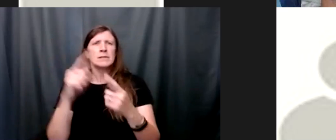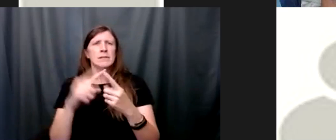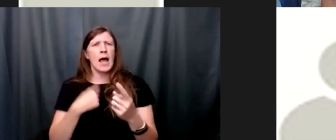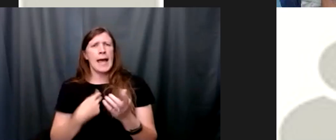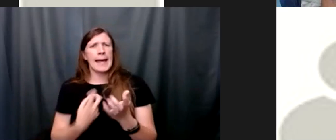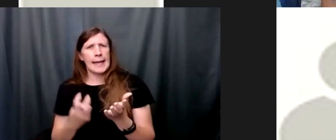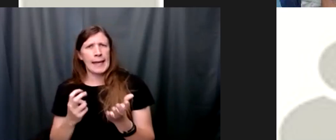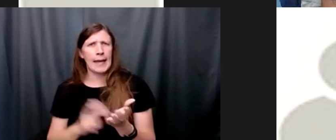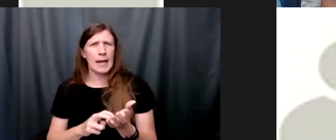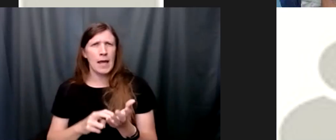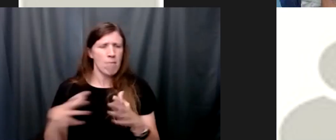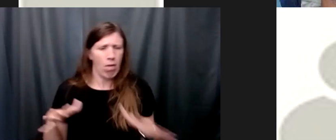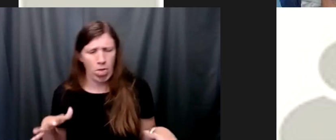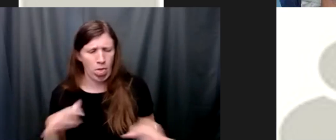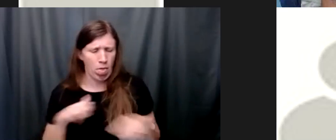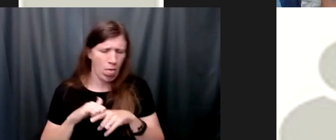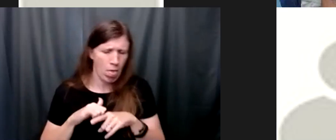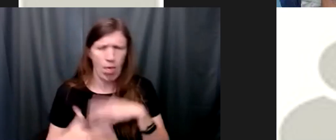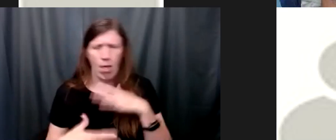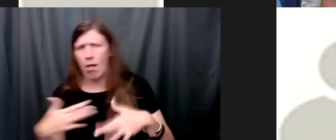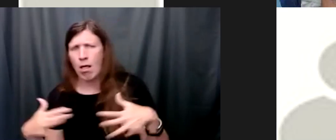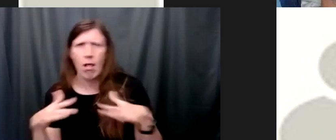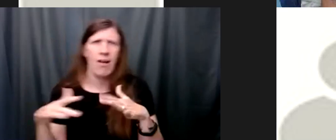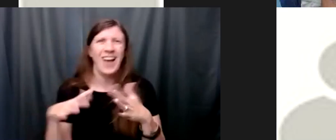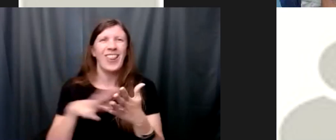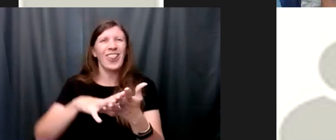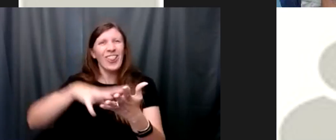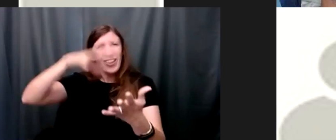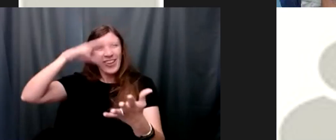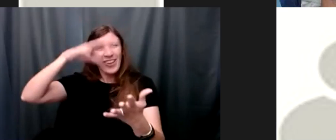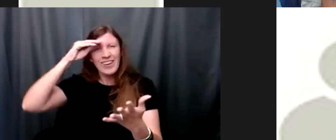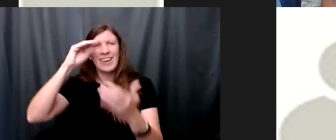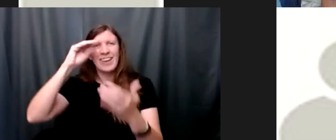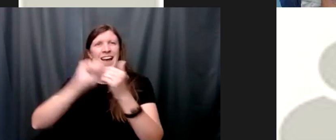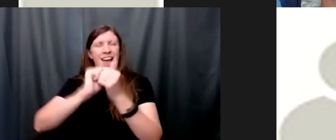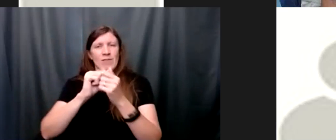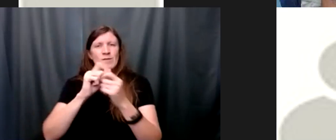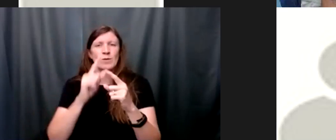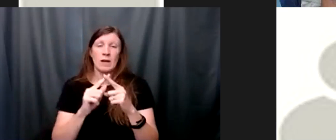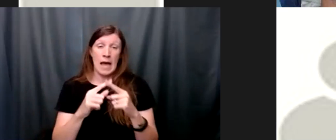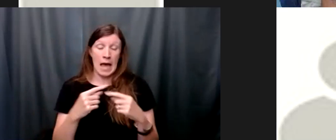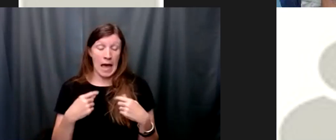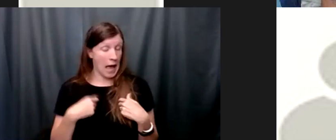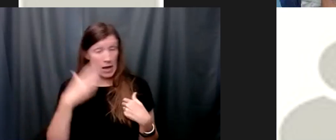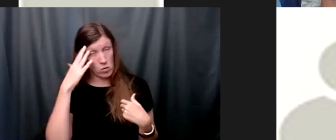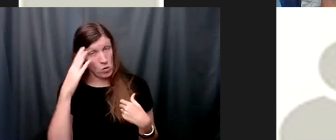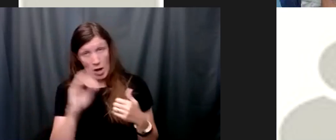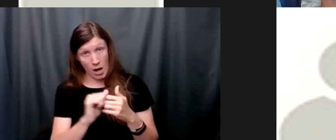you see i i don't know how to salsa dance but i i grew up in texas and i know how to square dance